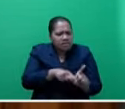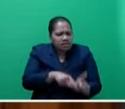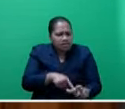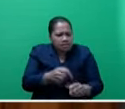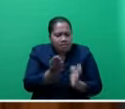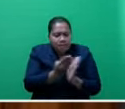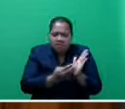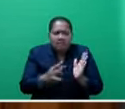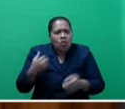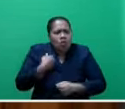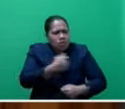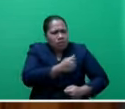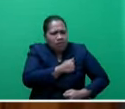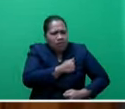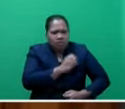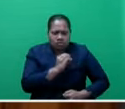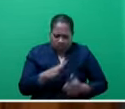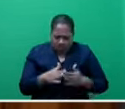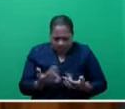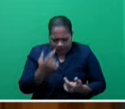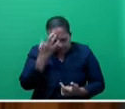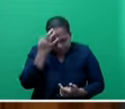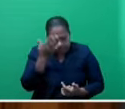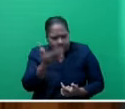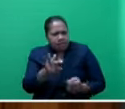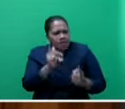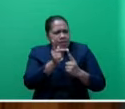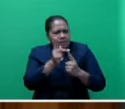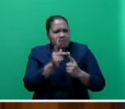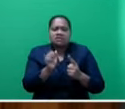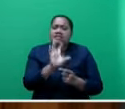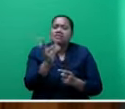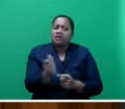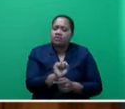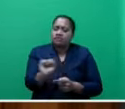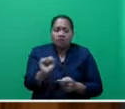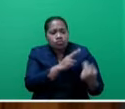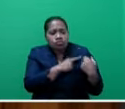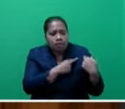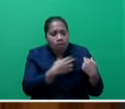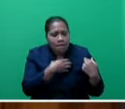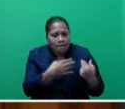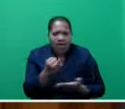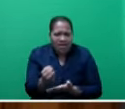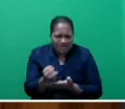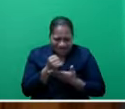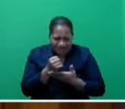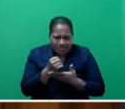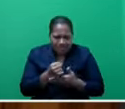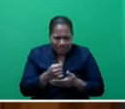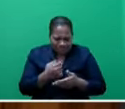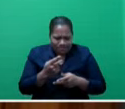Maybe it's time to consider repurposing some of the military's role to more income-generating projects in